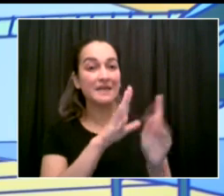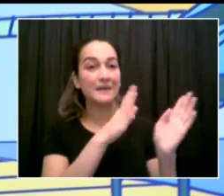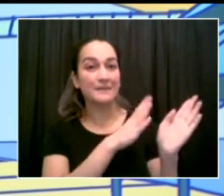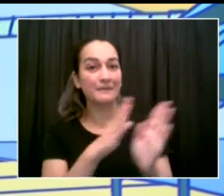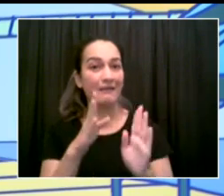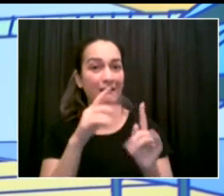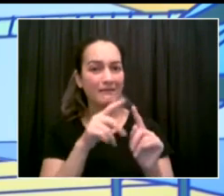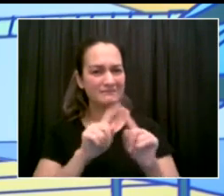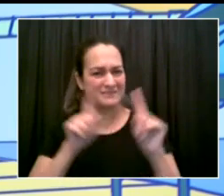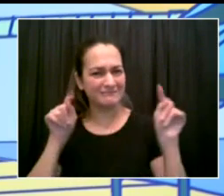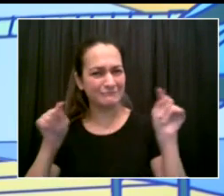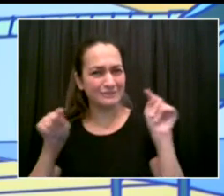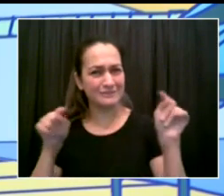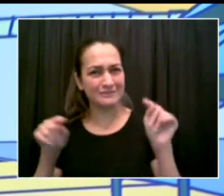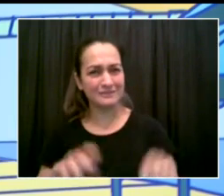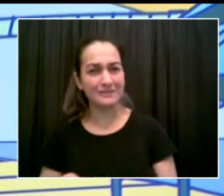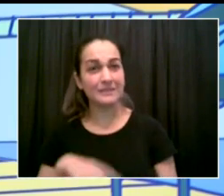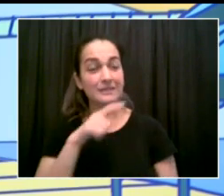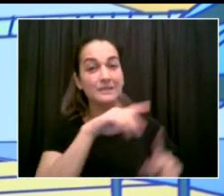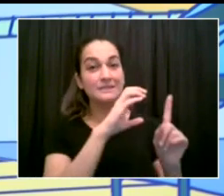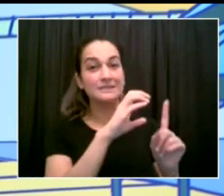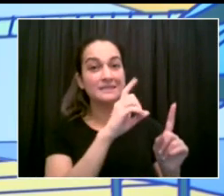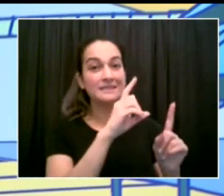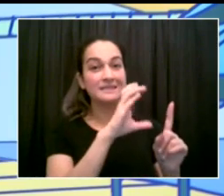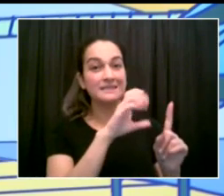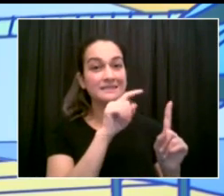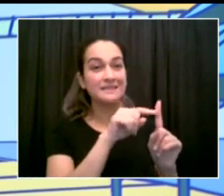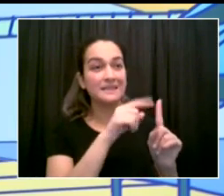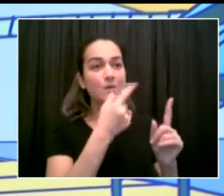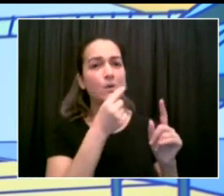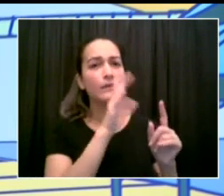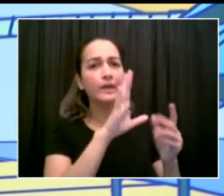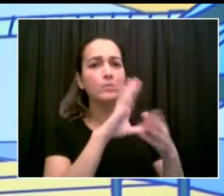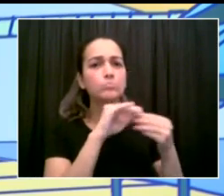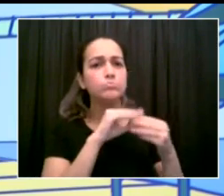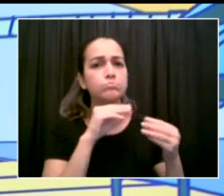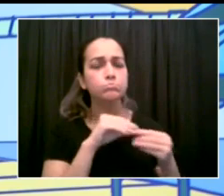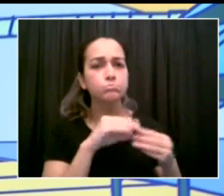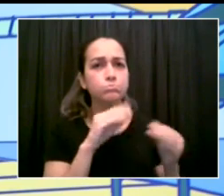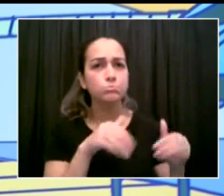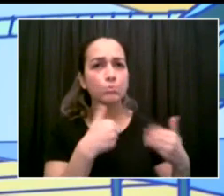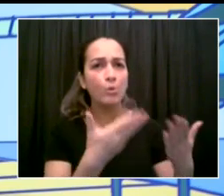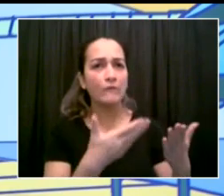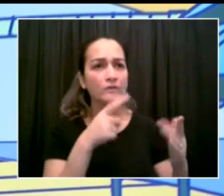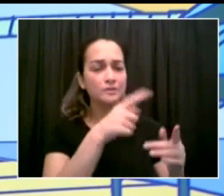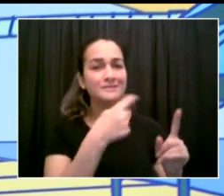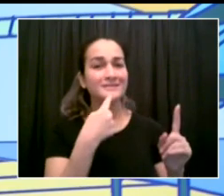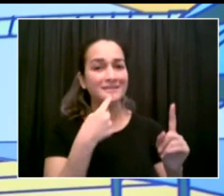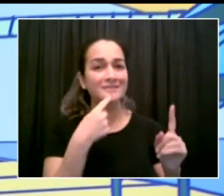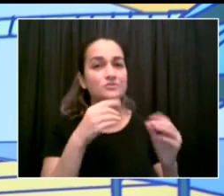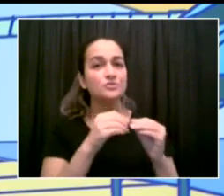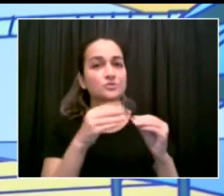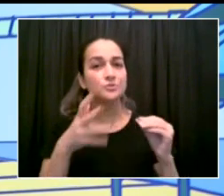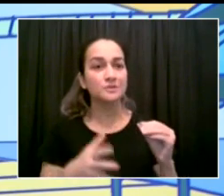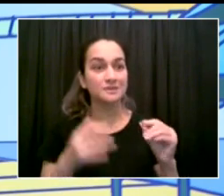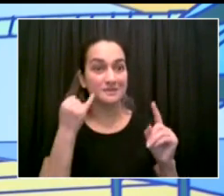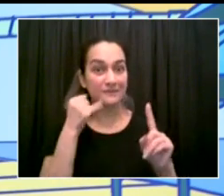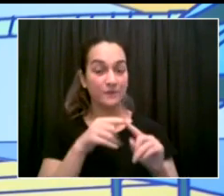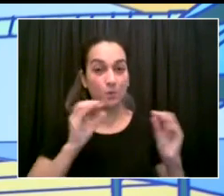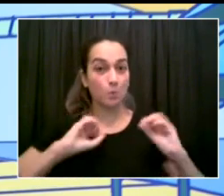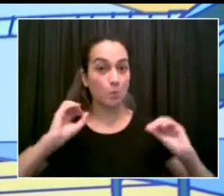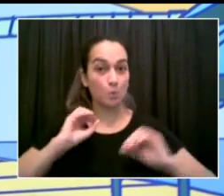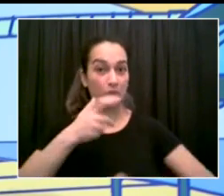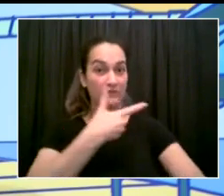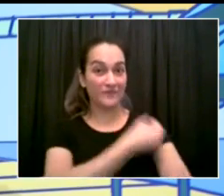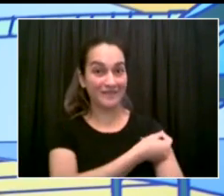students should not have to quarantine if they were properly masked, even if they were exposed to a student who tested